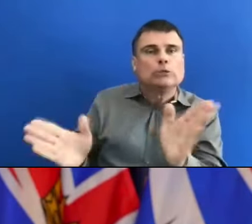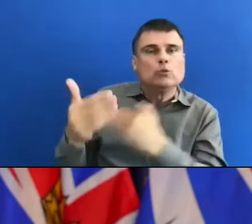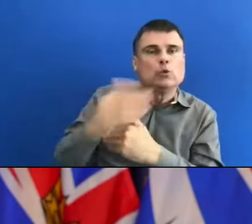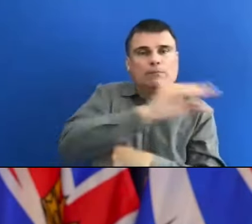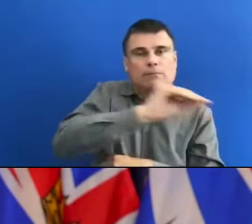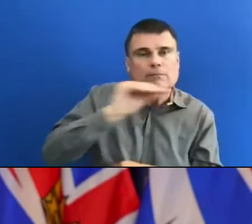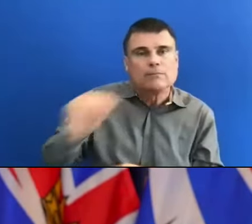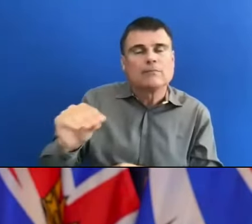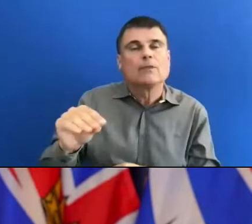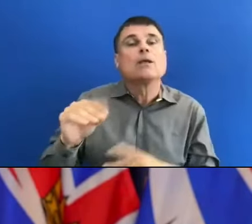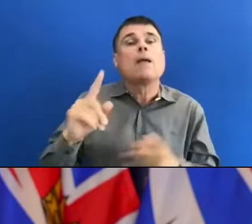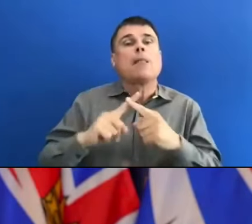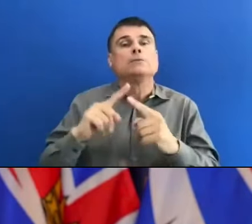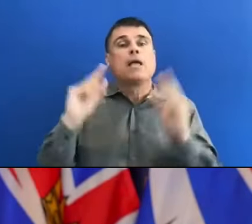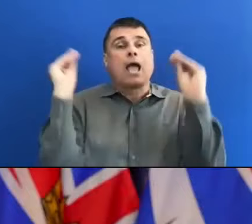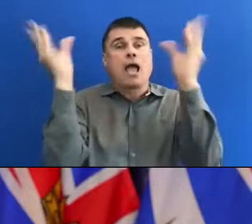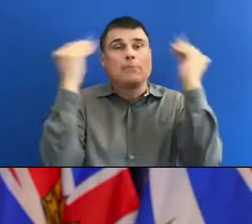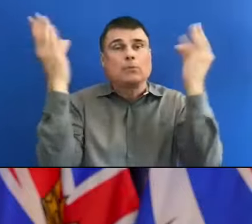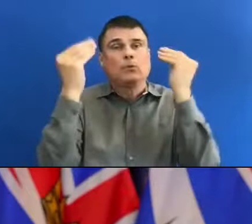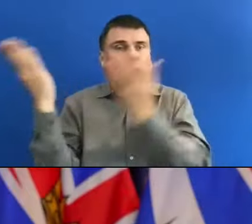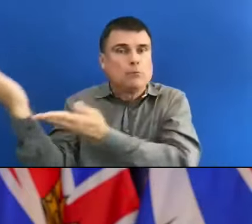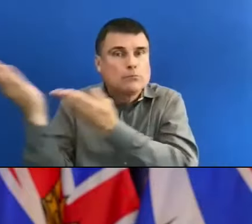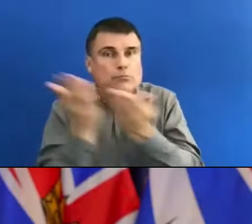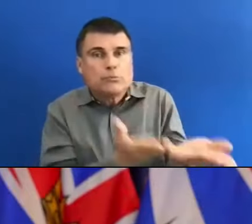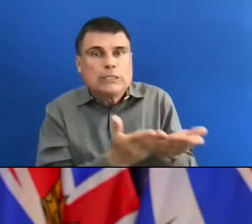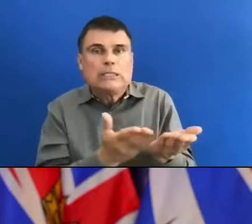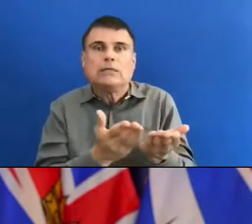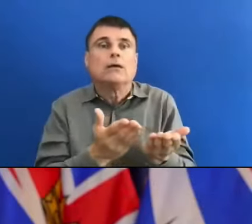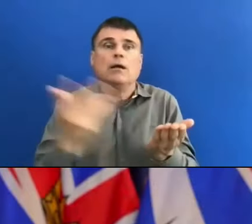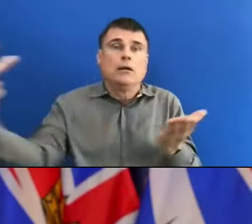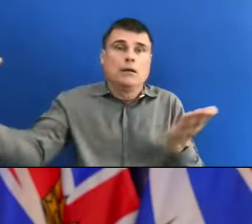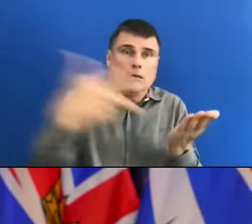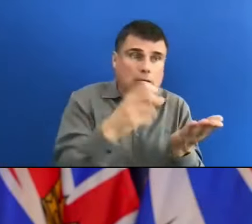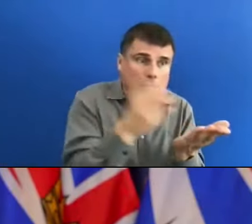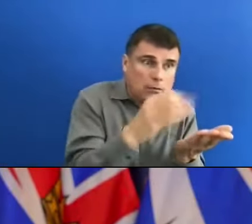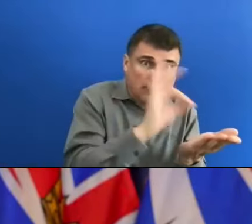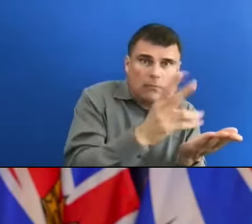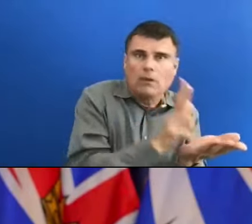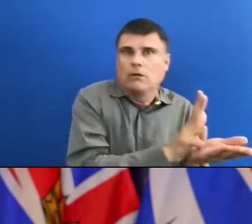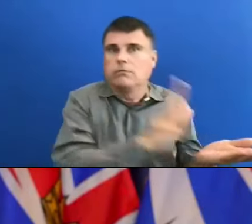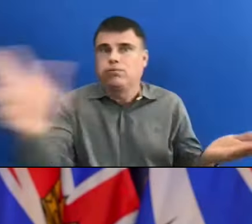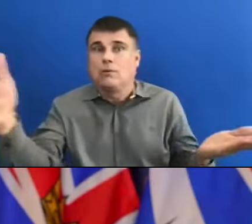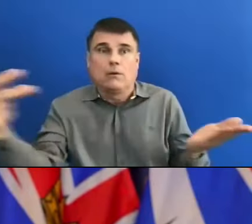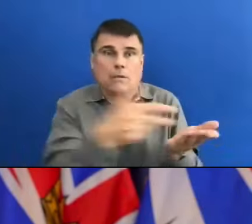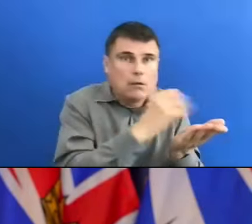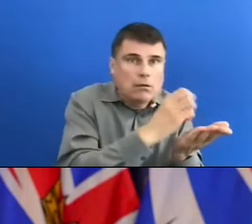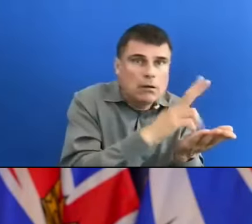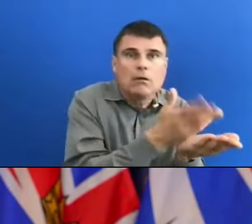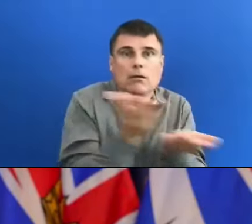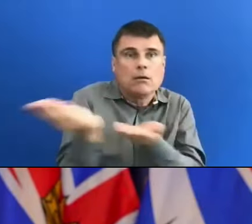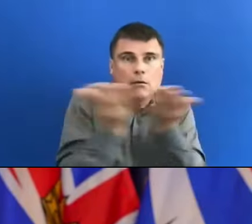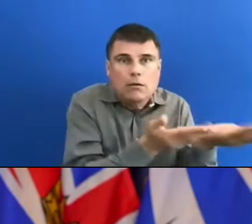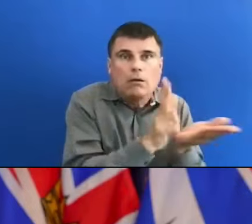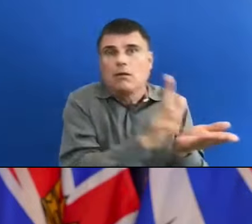stuck in emergency rooms. in every part of our health care system, emergency rooms, acute care services,